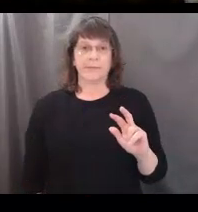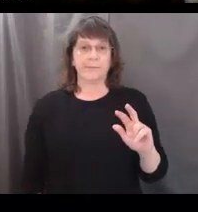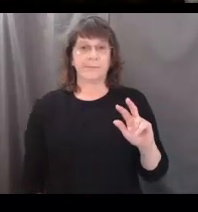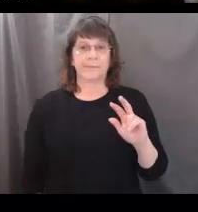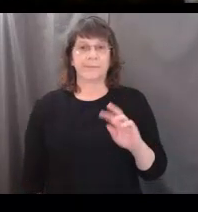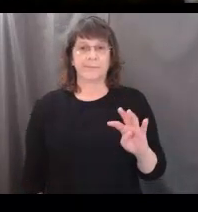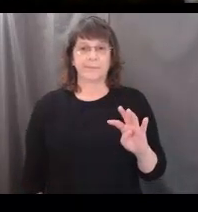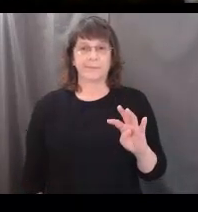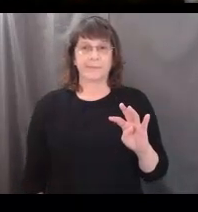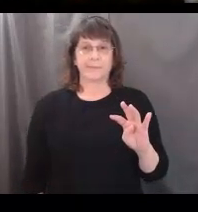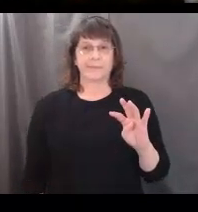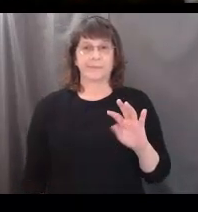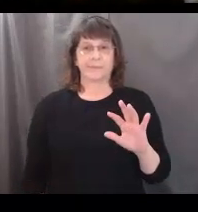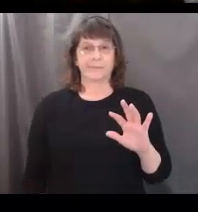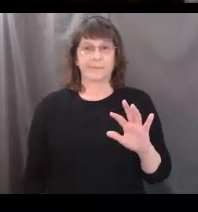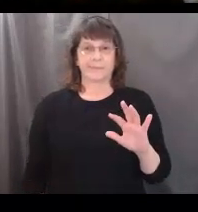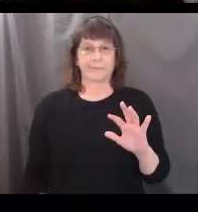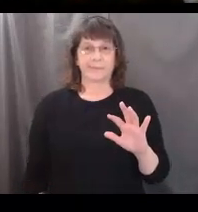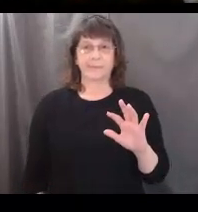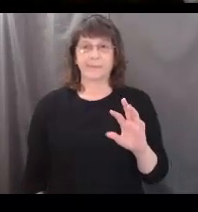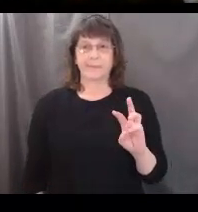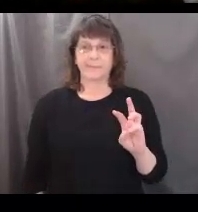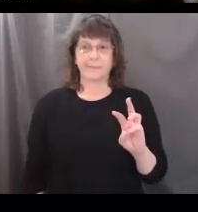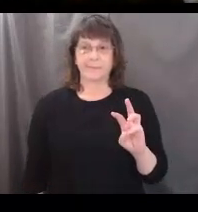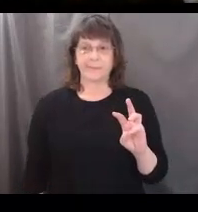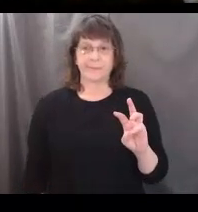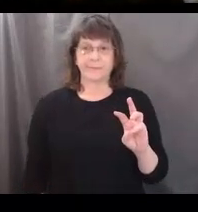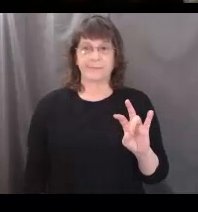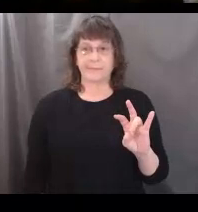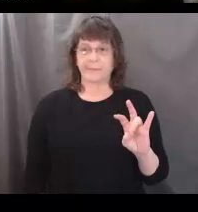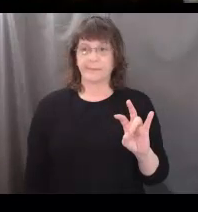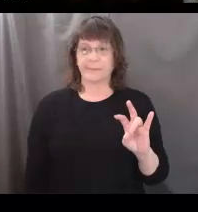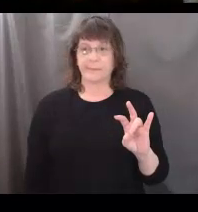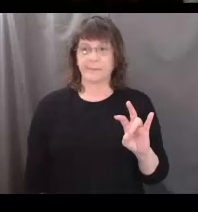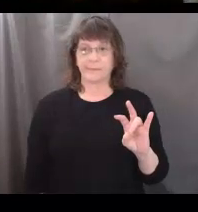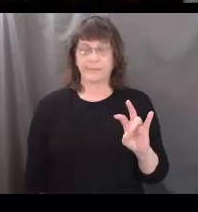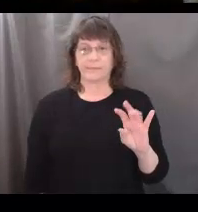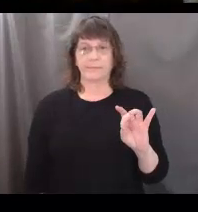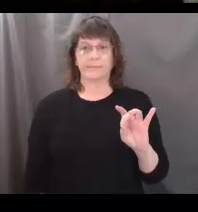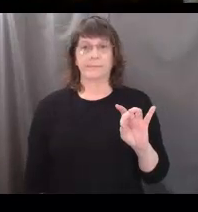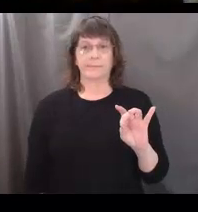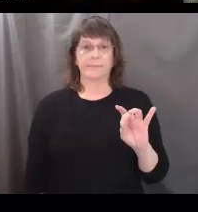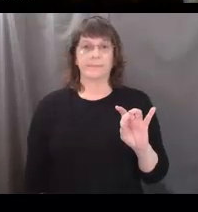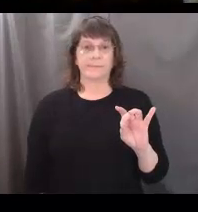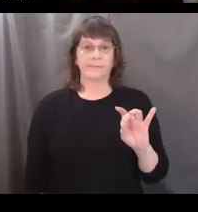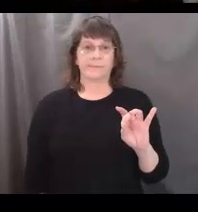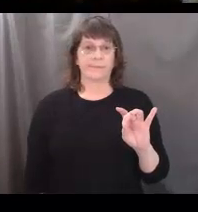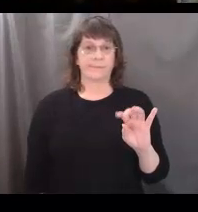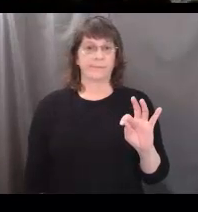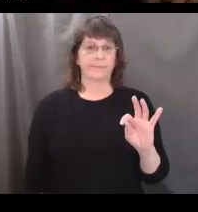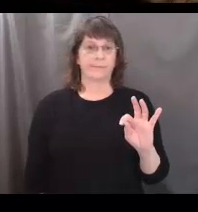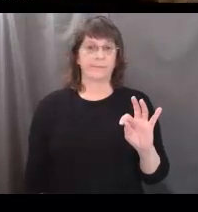four, five, six, seven, eight,